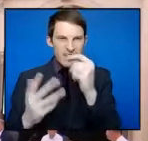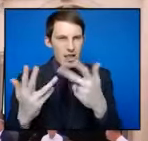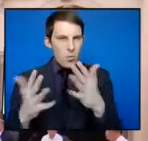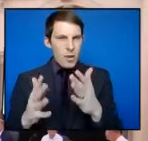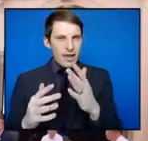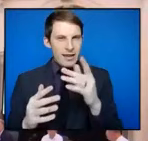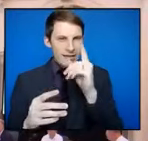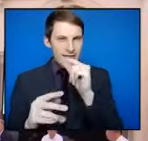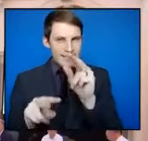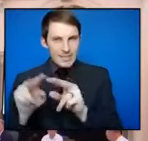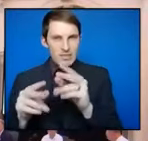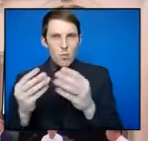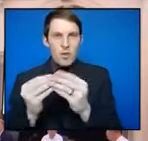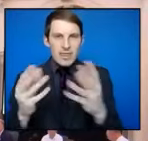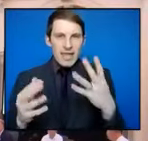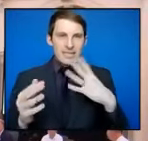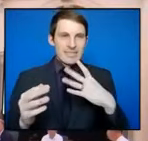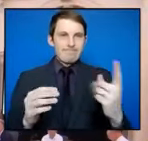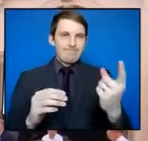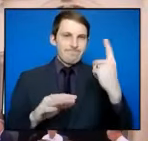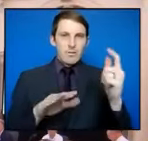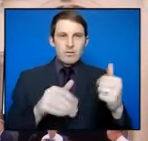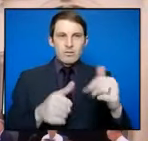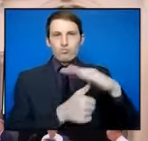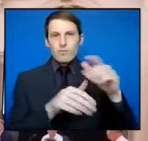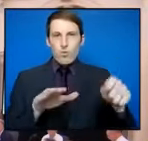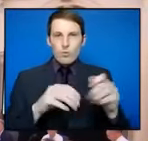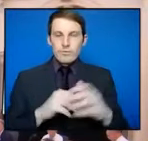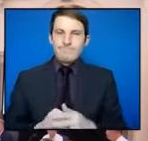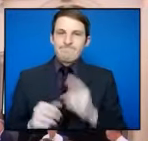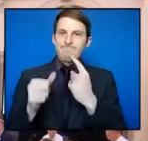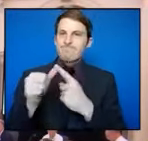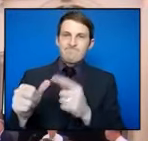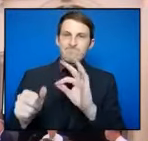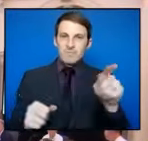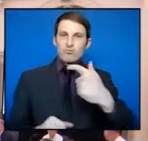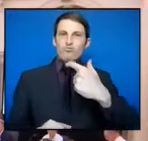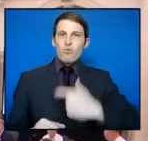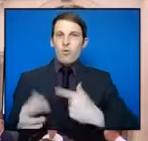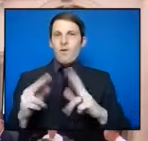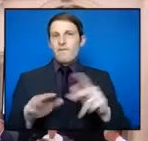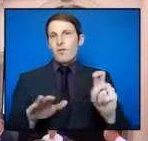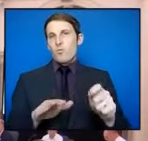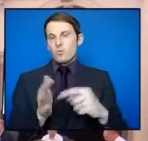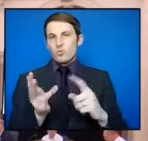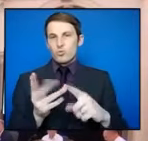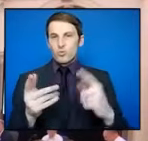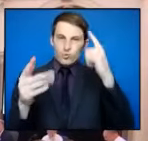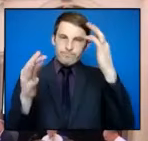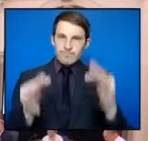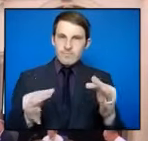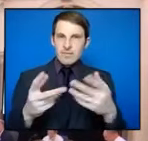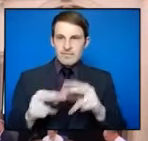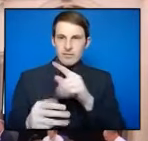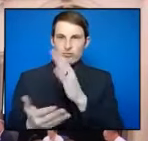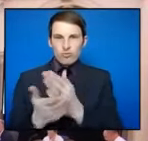Is there anyone that can do that? No, it is through the courts, Mr. It is the role of the courts to establish whether or not it's compliant with